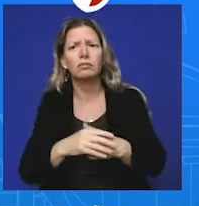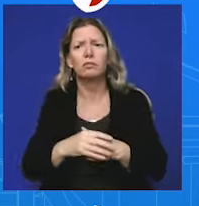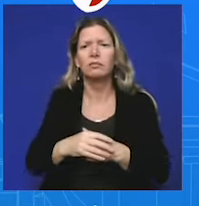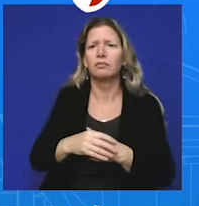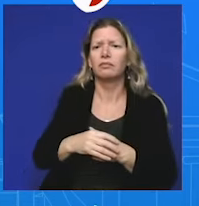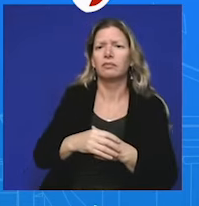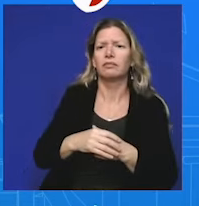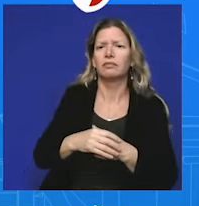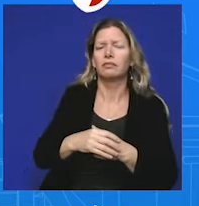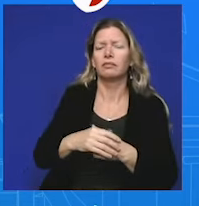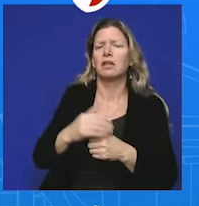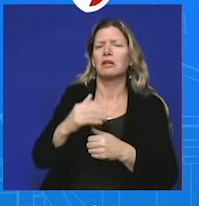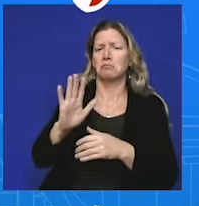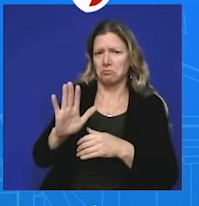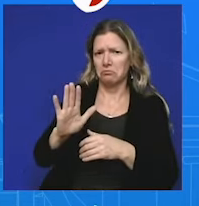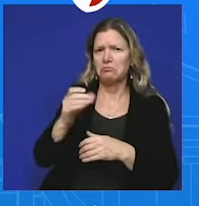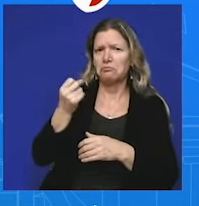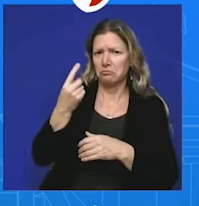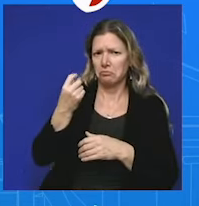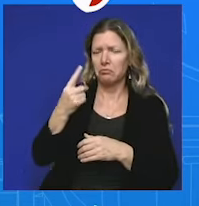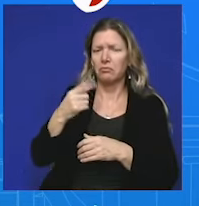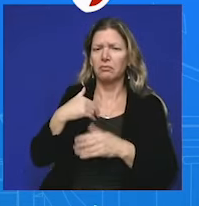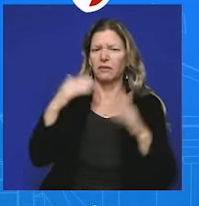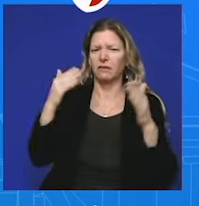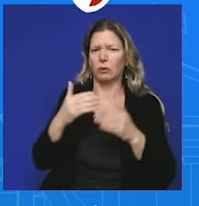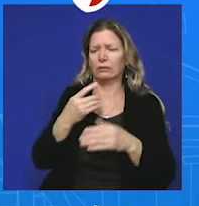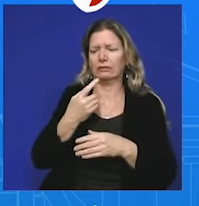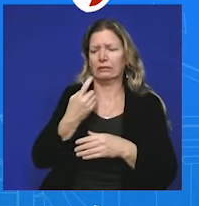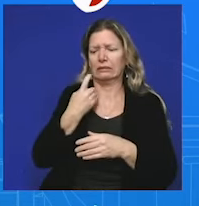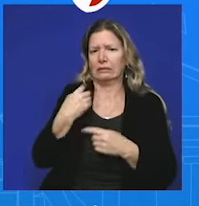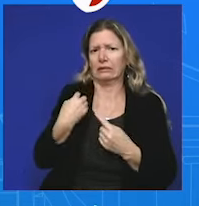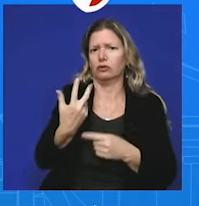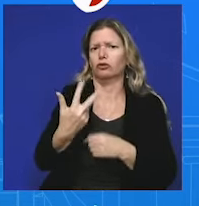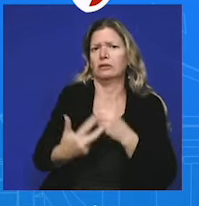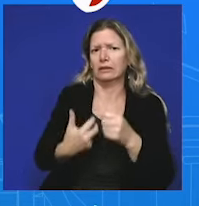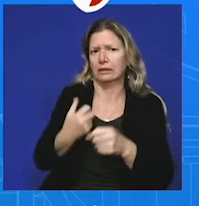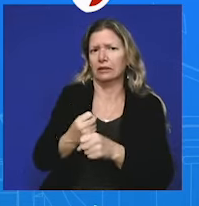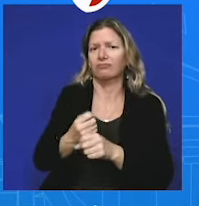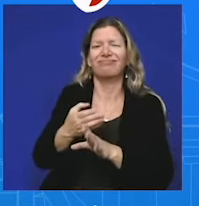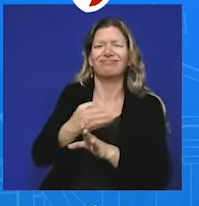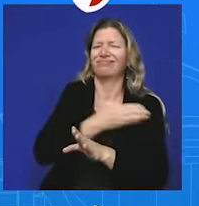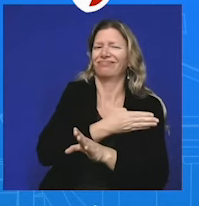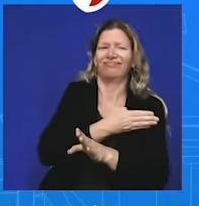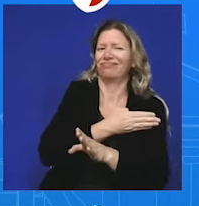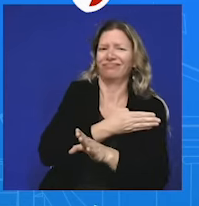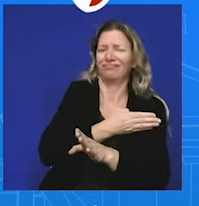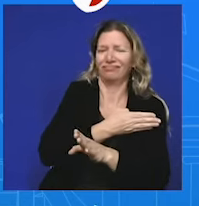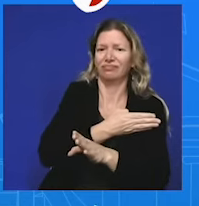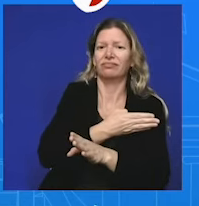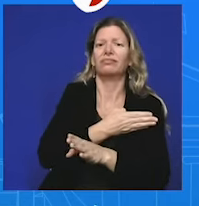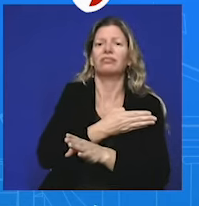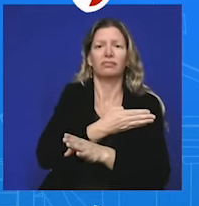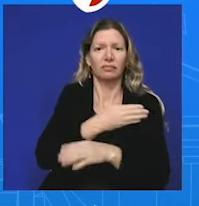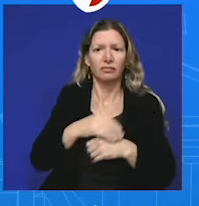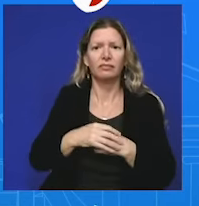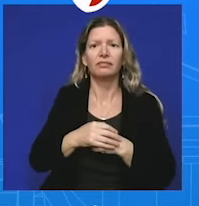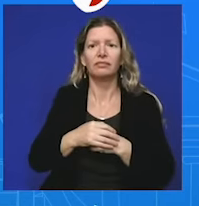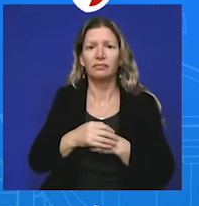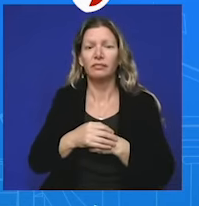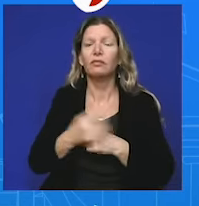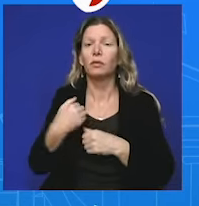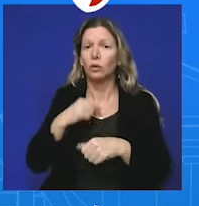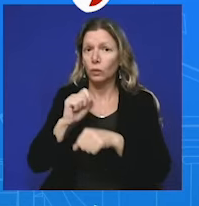You saw it in a state visit. mean, we've launched all kinds of new initiatives working on critical emerging technologies together and bolstering and